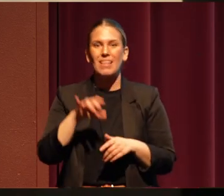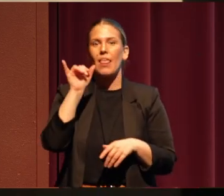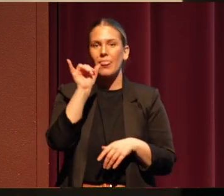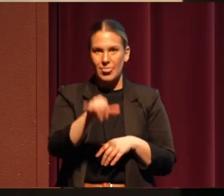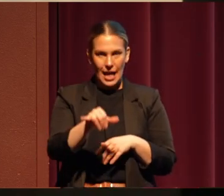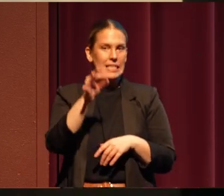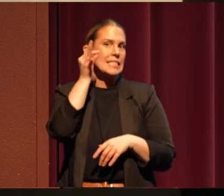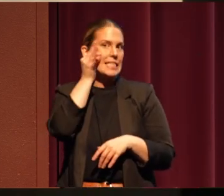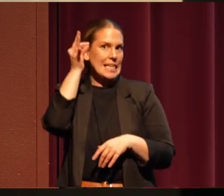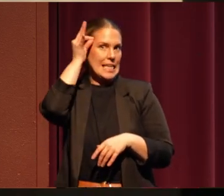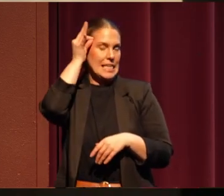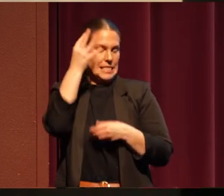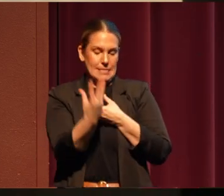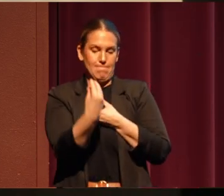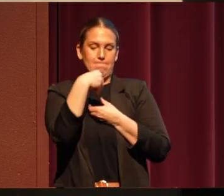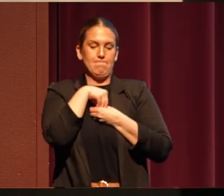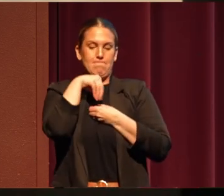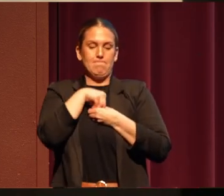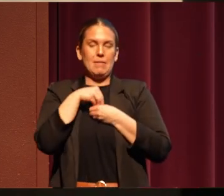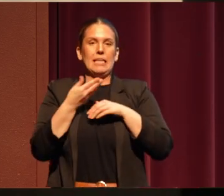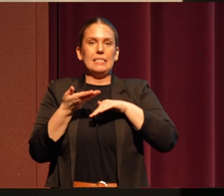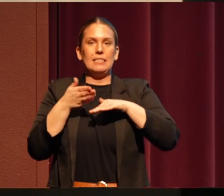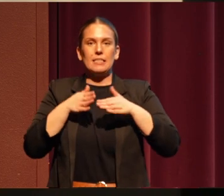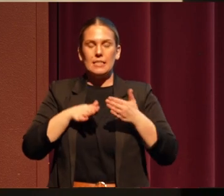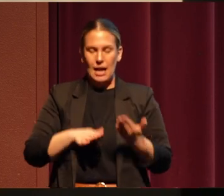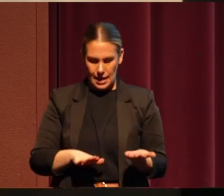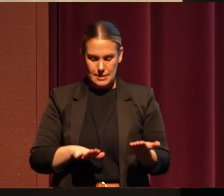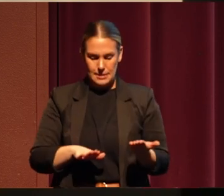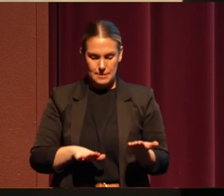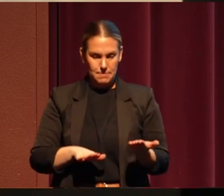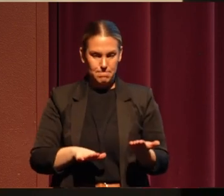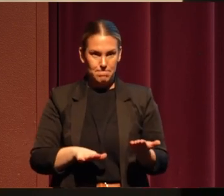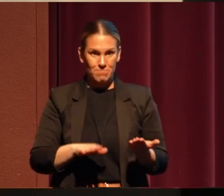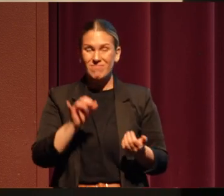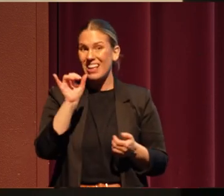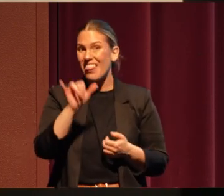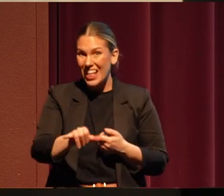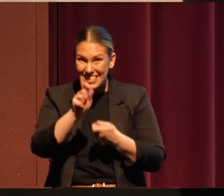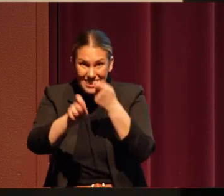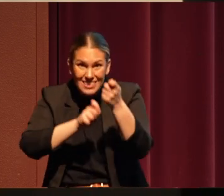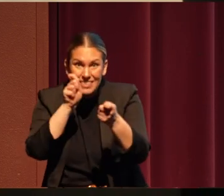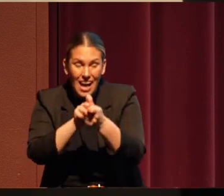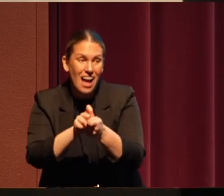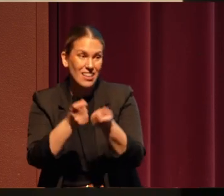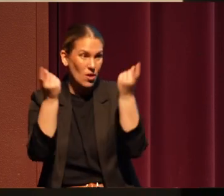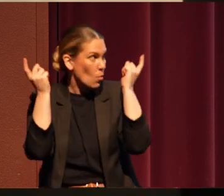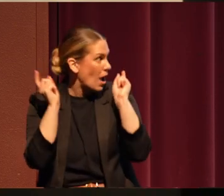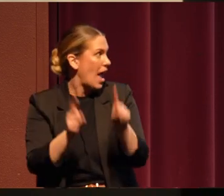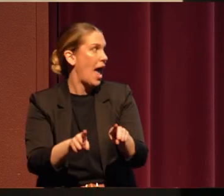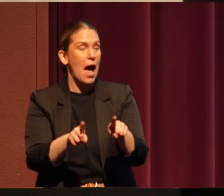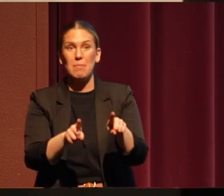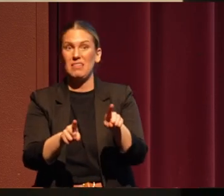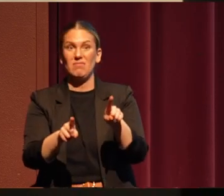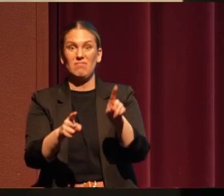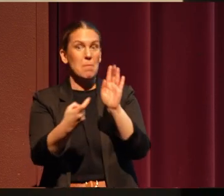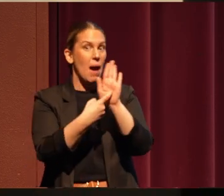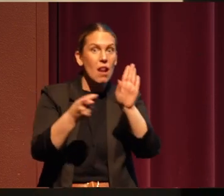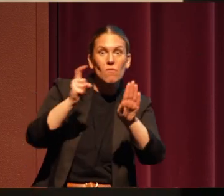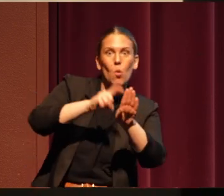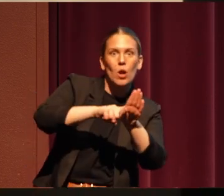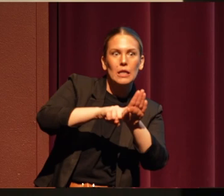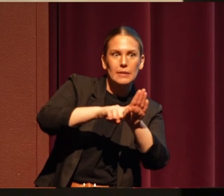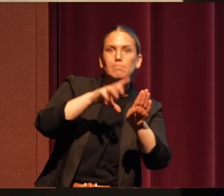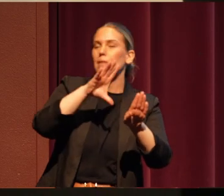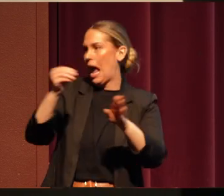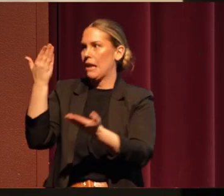Indian in us dies. And that's exactly what happened metaphorically as well as